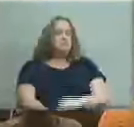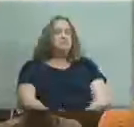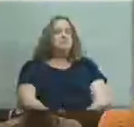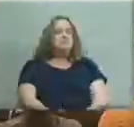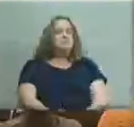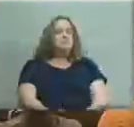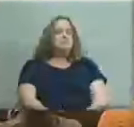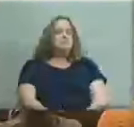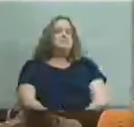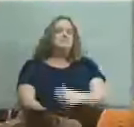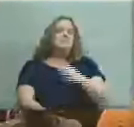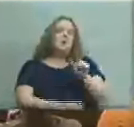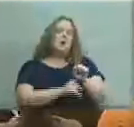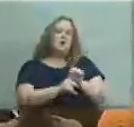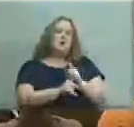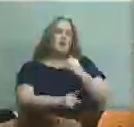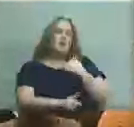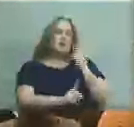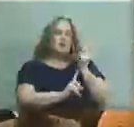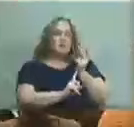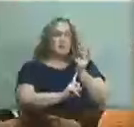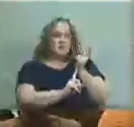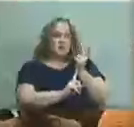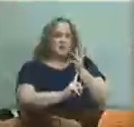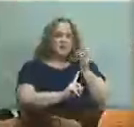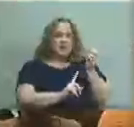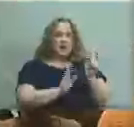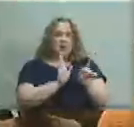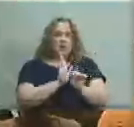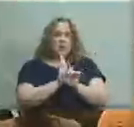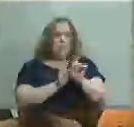you also have three minutes with a warning bell at two and a half